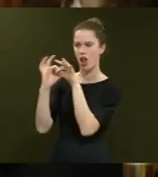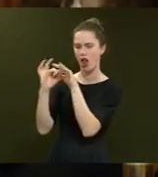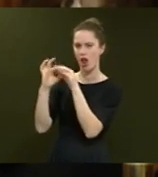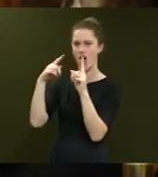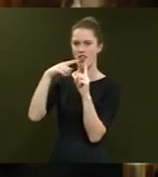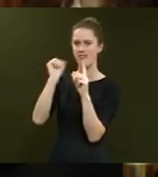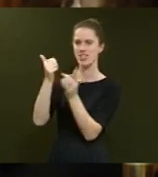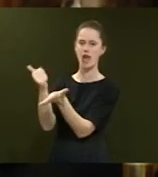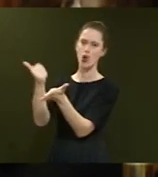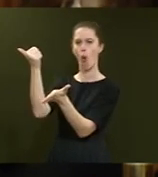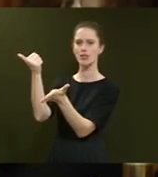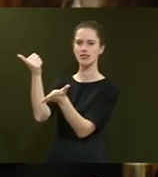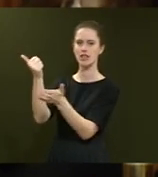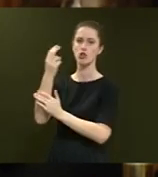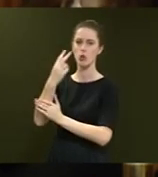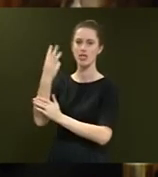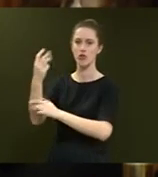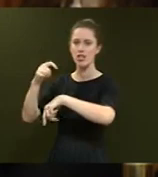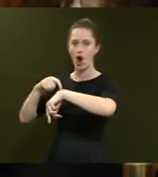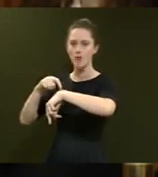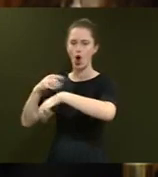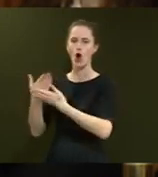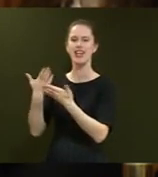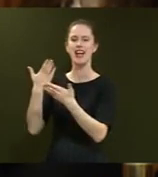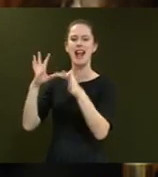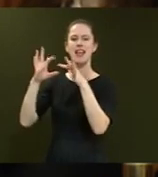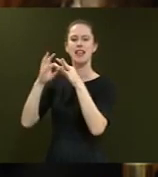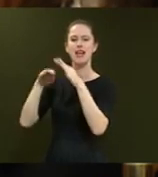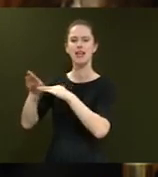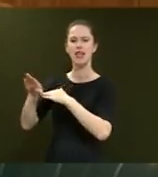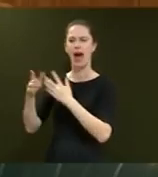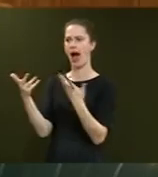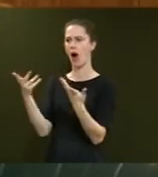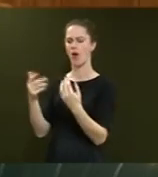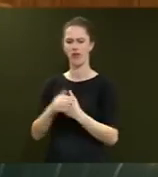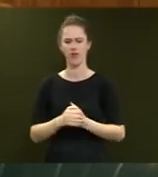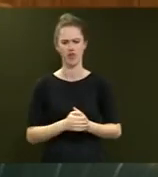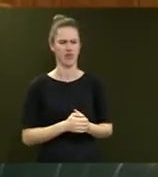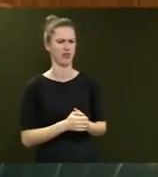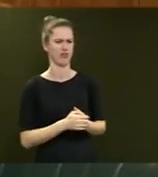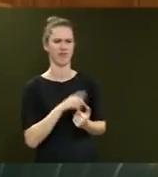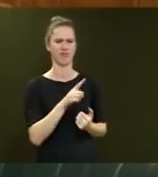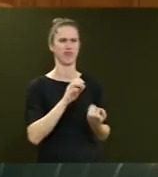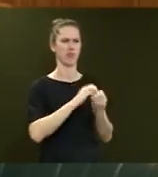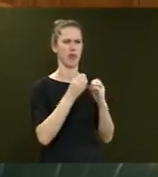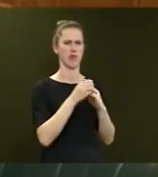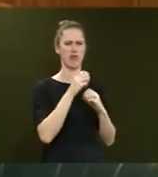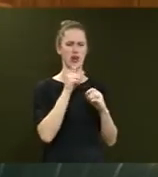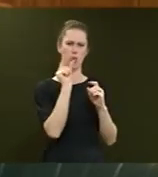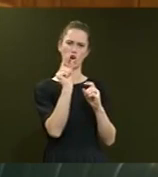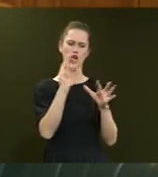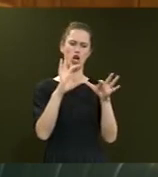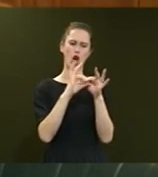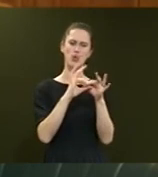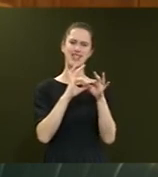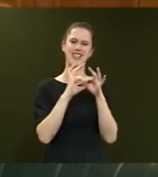has endorsed him 23 times on LinkedIn? I actually take issue with the Member around close connections and I